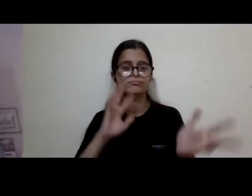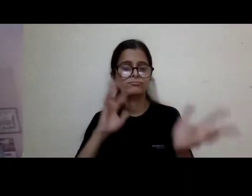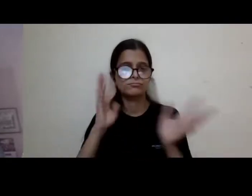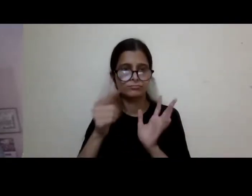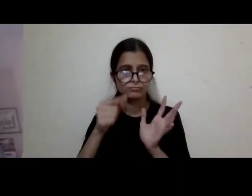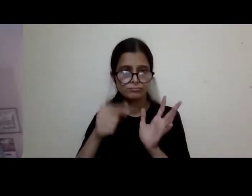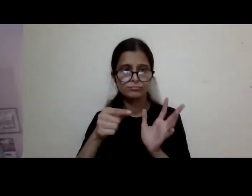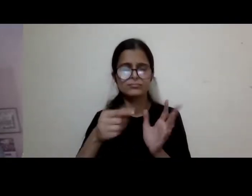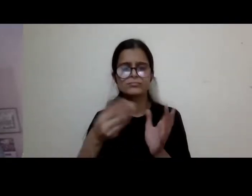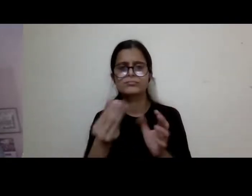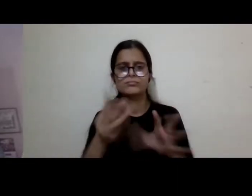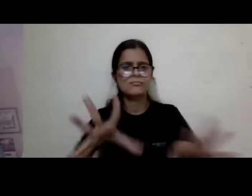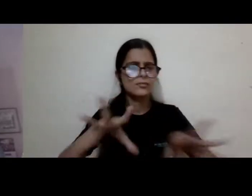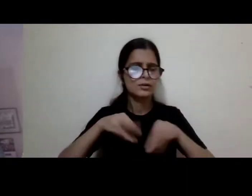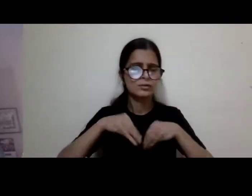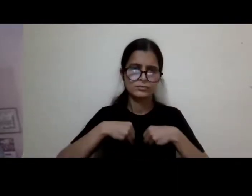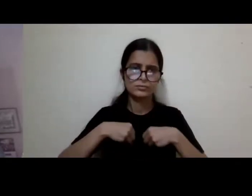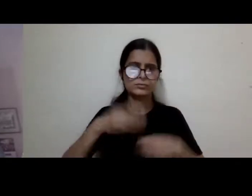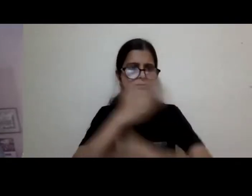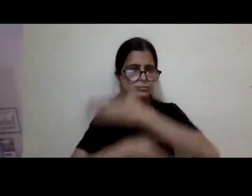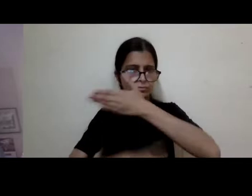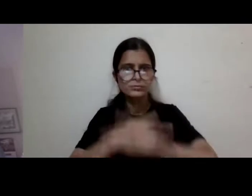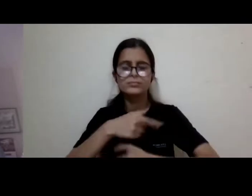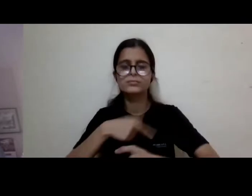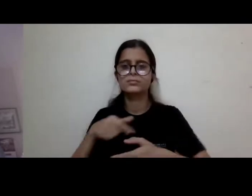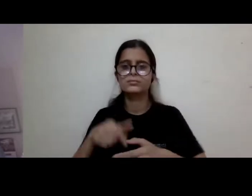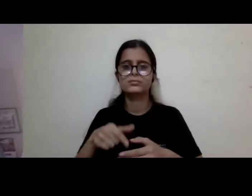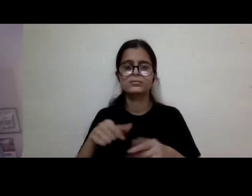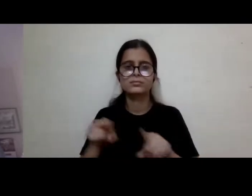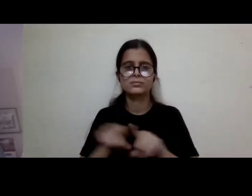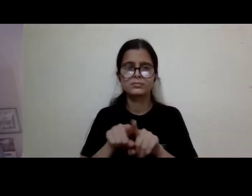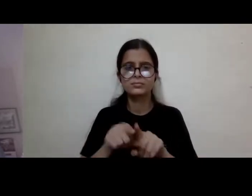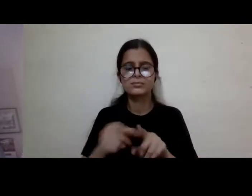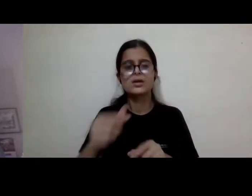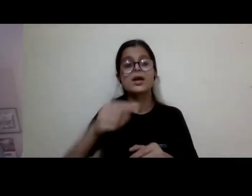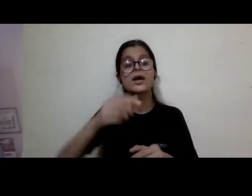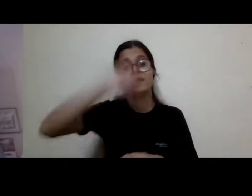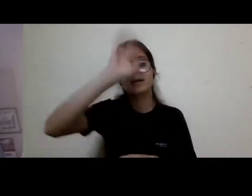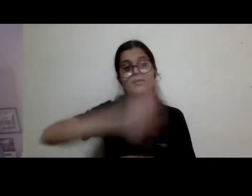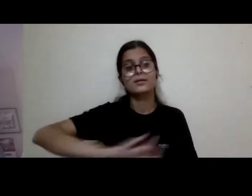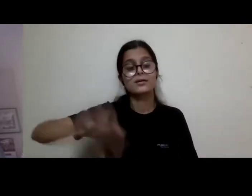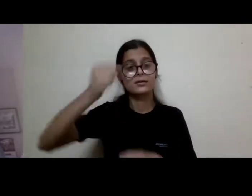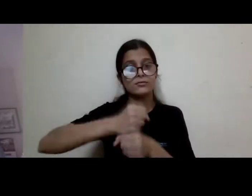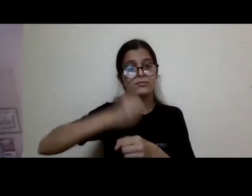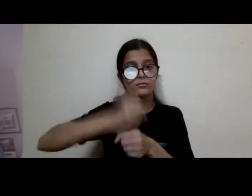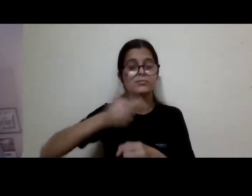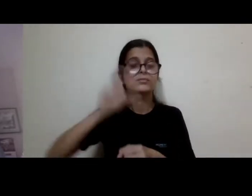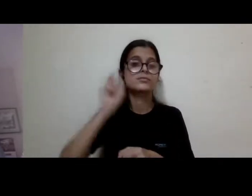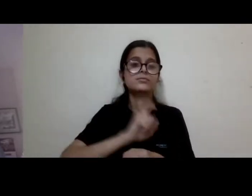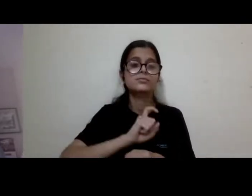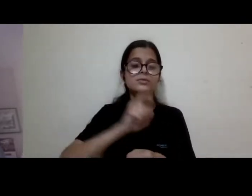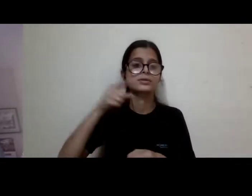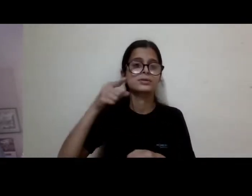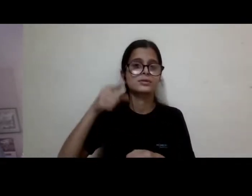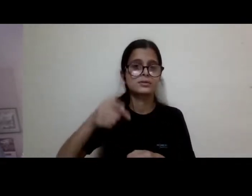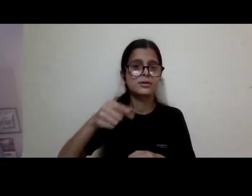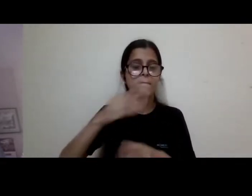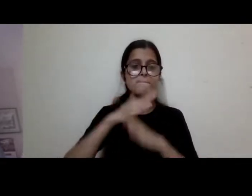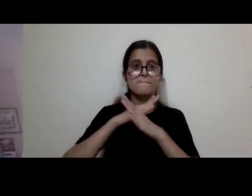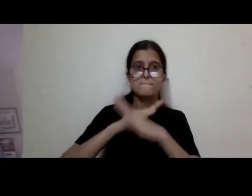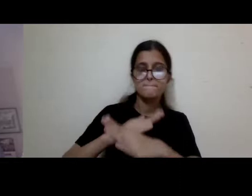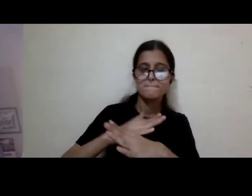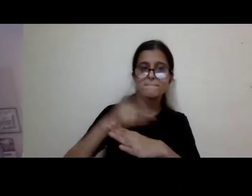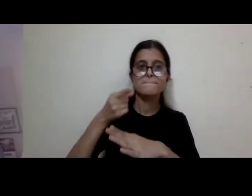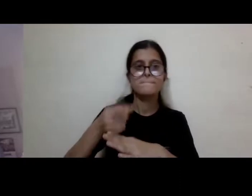of fetus without any discrimination. For instance, the Indian government has banned sex identification of the fetus, but permits physical scrutiny